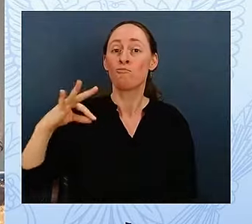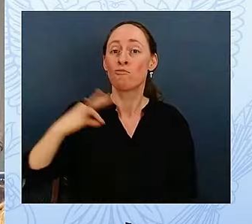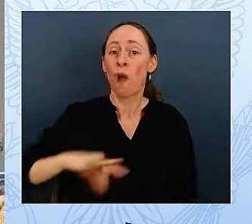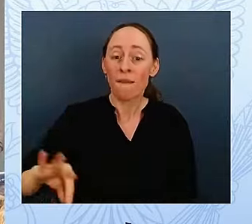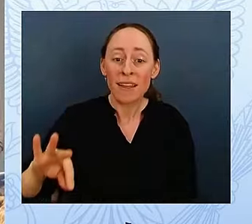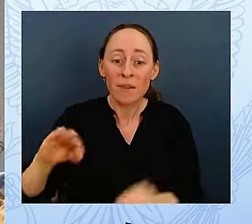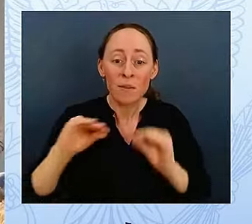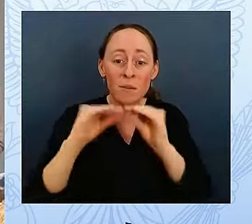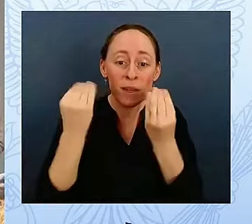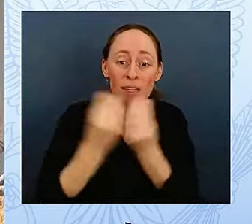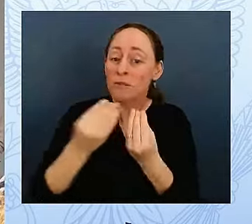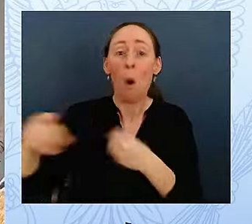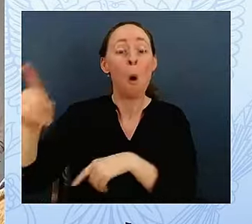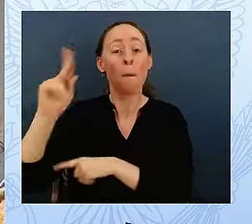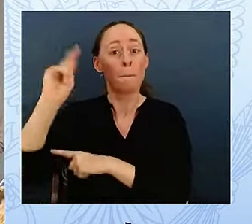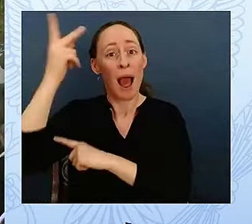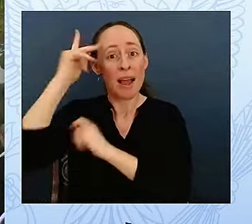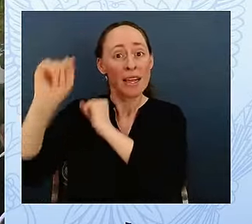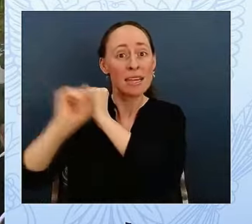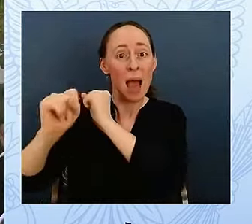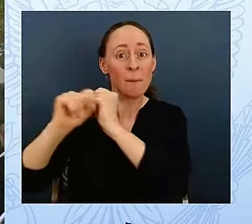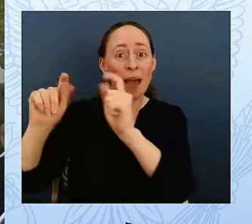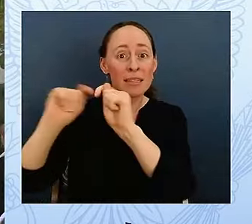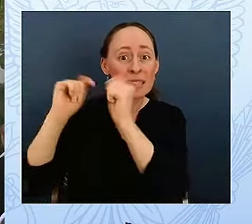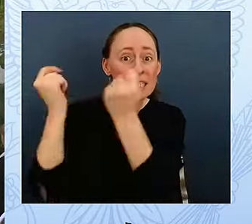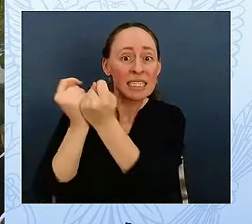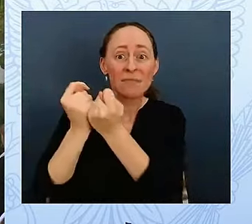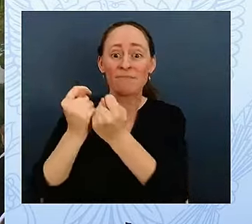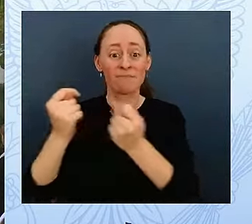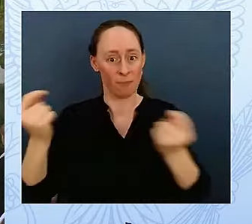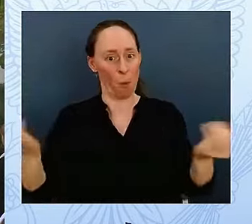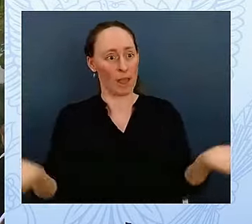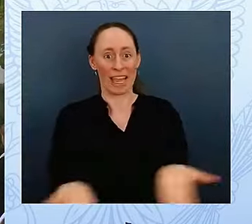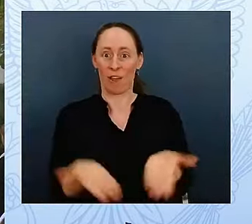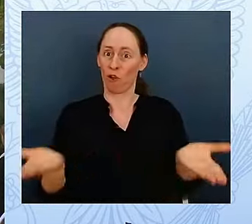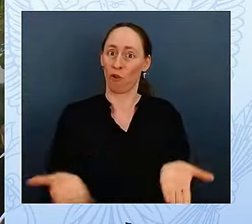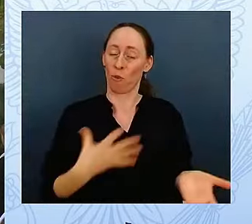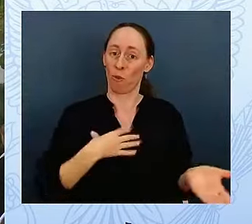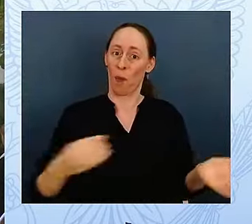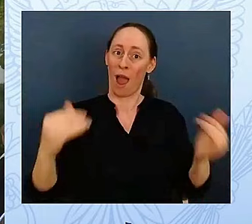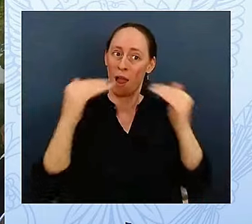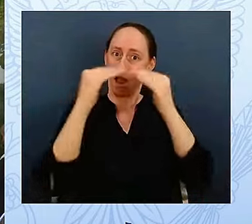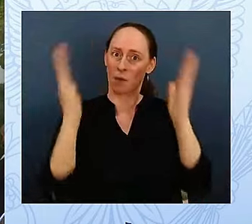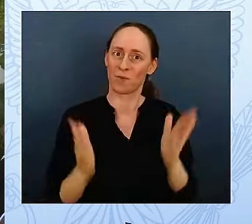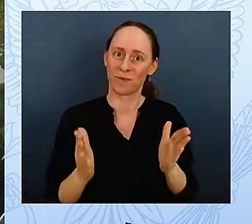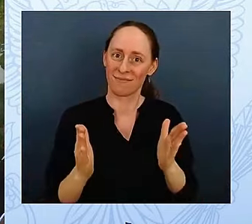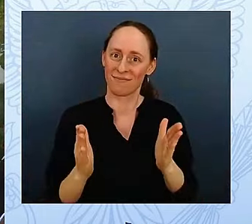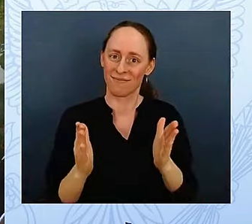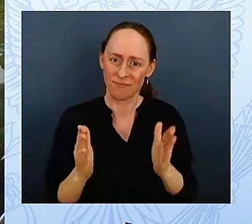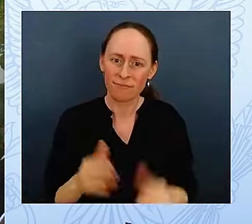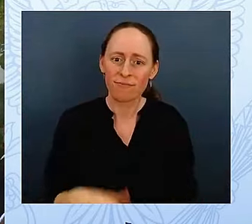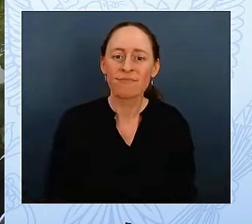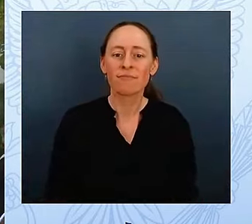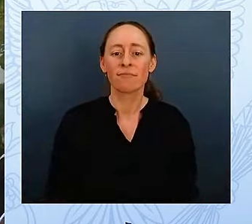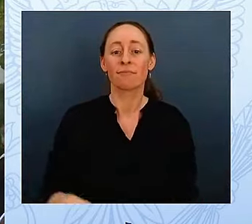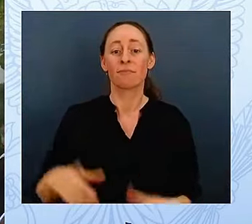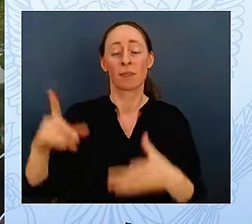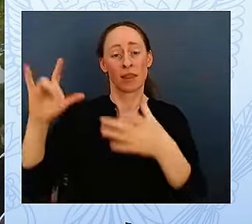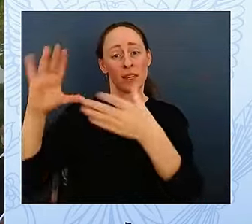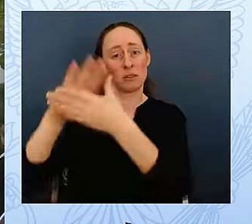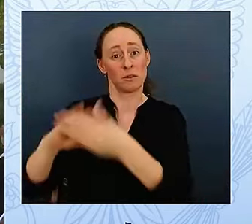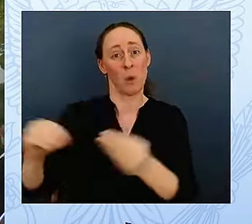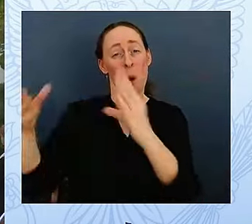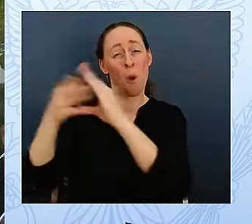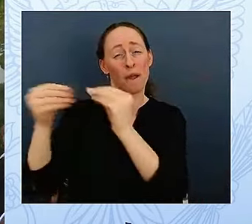That's the power of storytelling. To inspire the Donnas and the Charlies of the world who know that they have